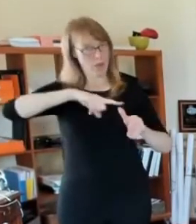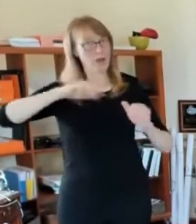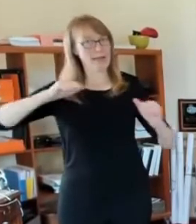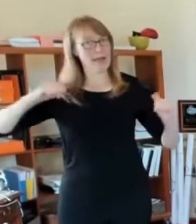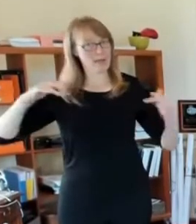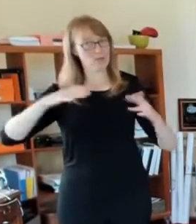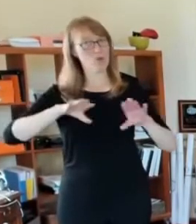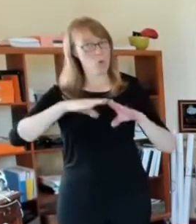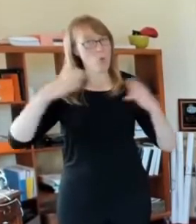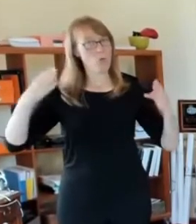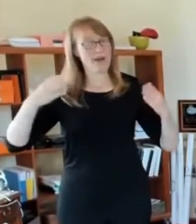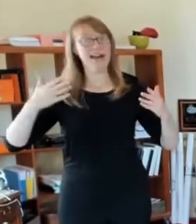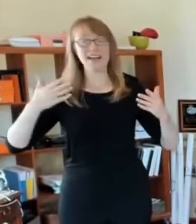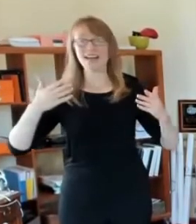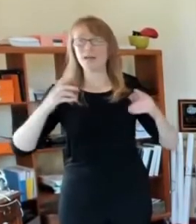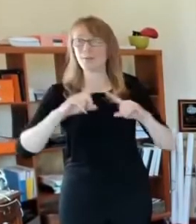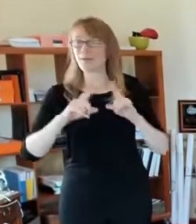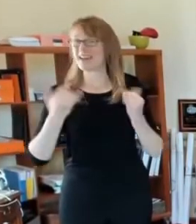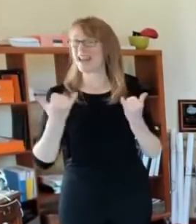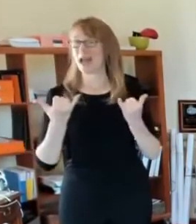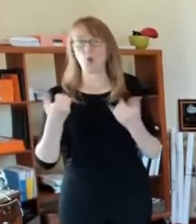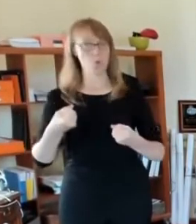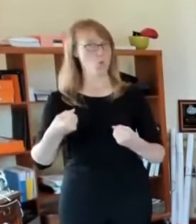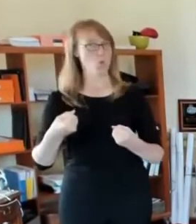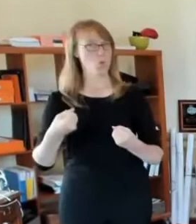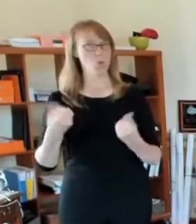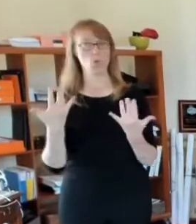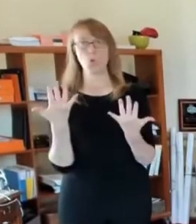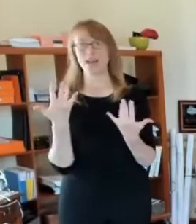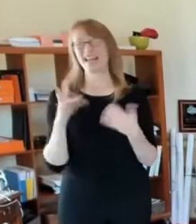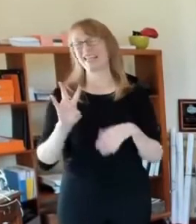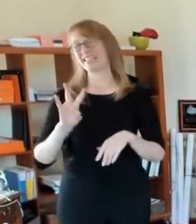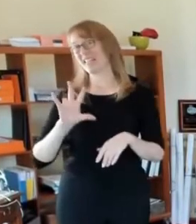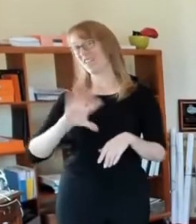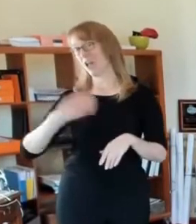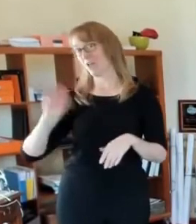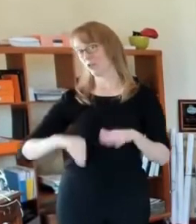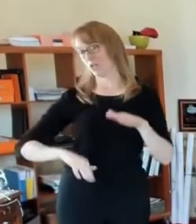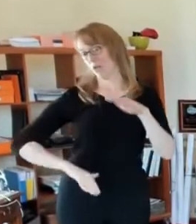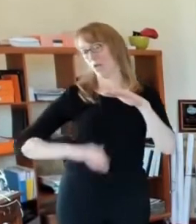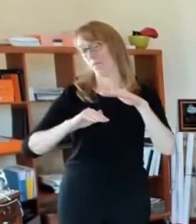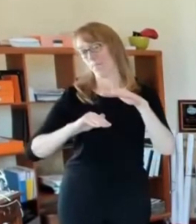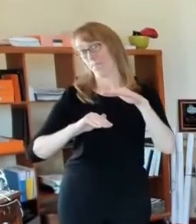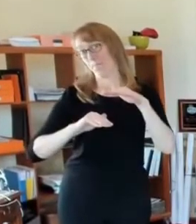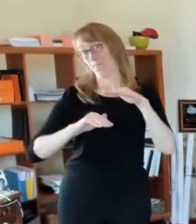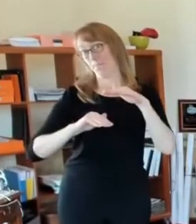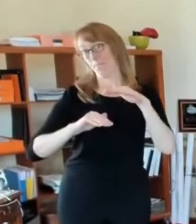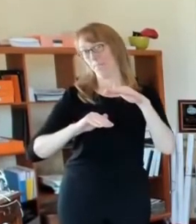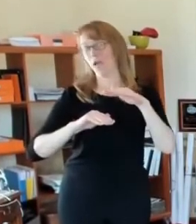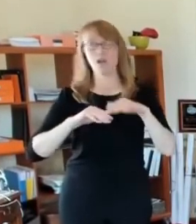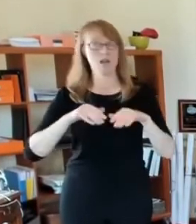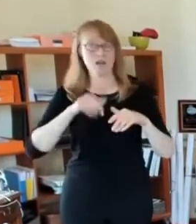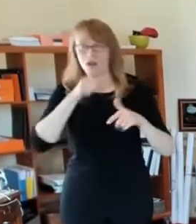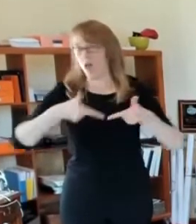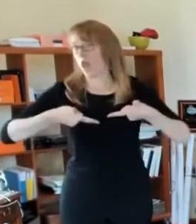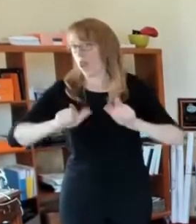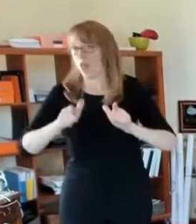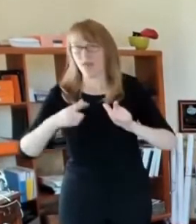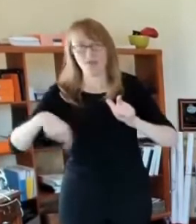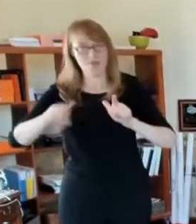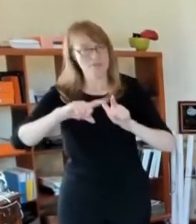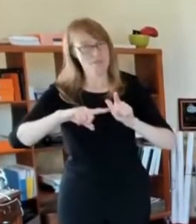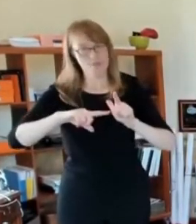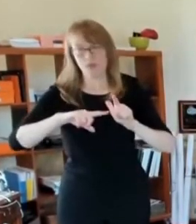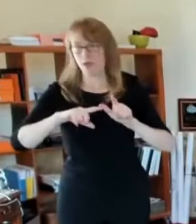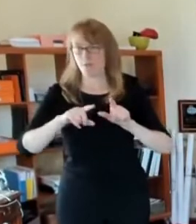Now we're going to hold it at 75%, which is where it is today. So we're just not going to, uh, we're not